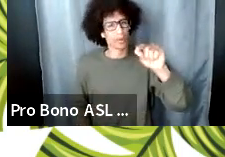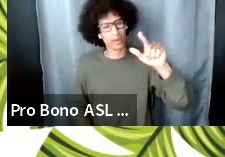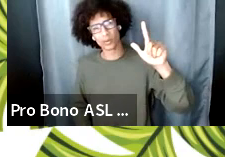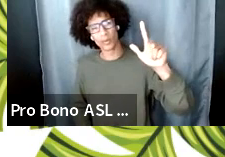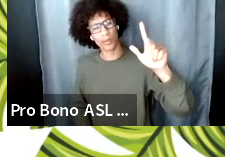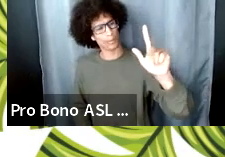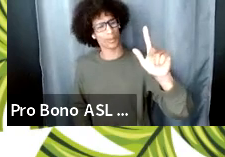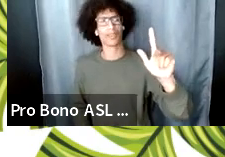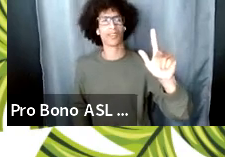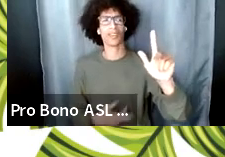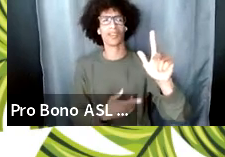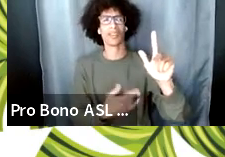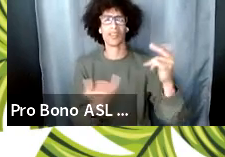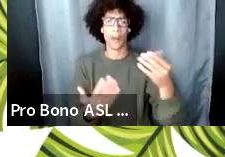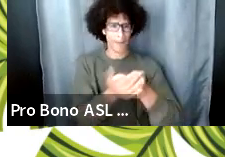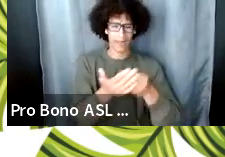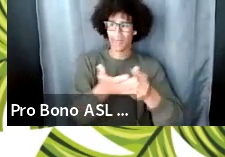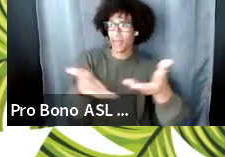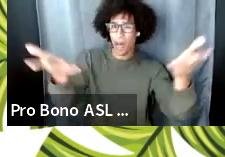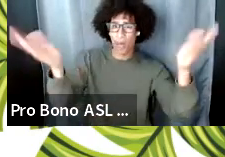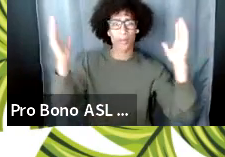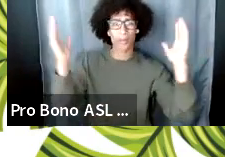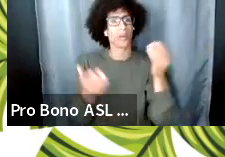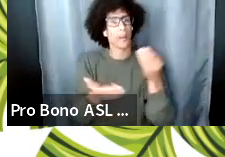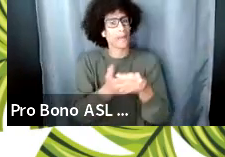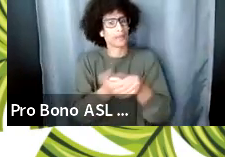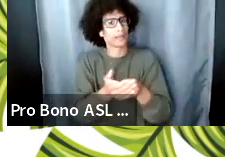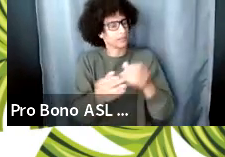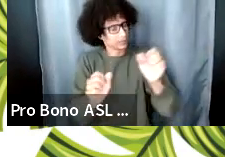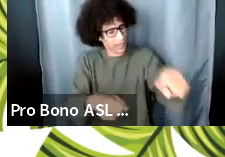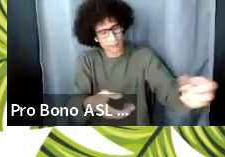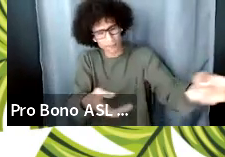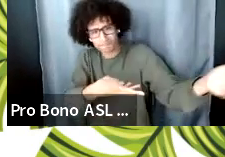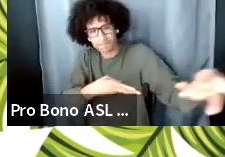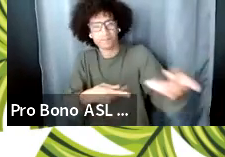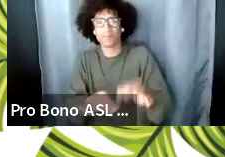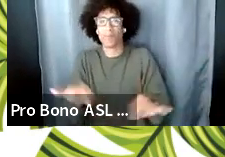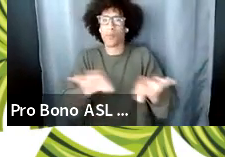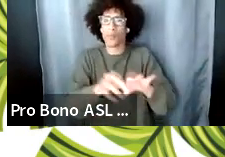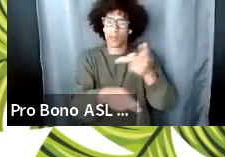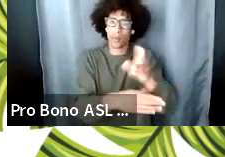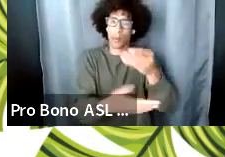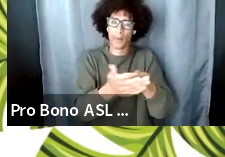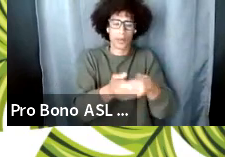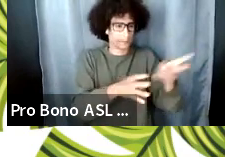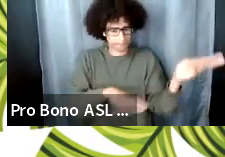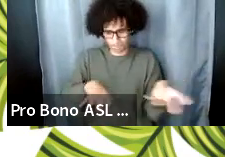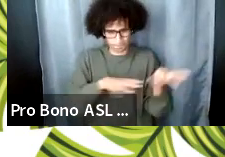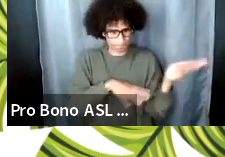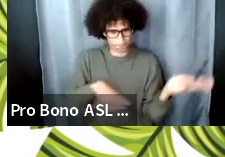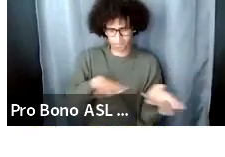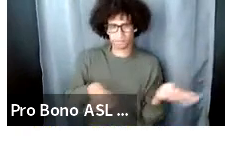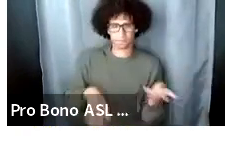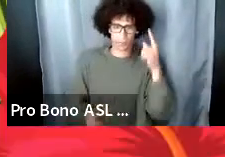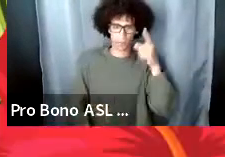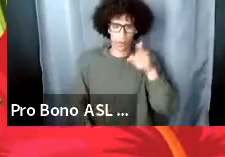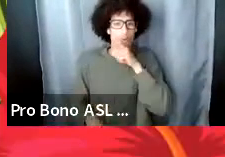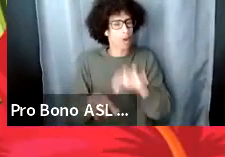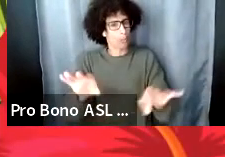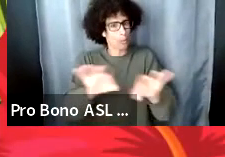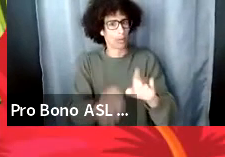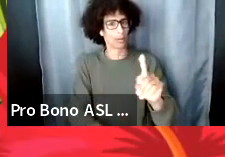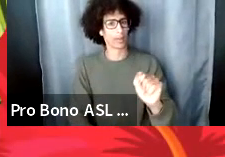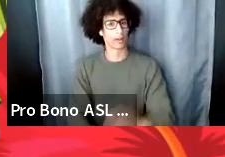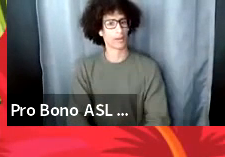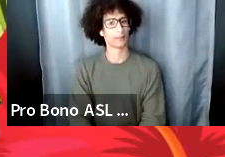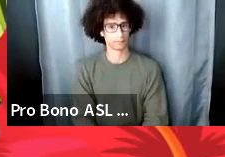out there make sure you have representation start getting that in alignment and you are always worth representation you are always worth a meeting um i'll leave